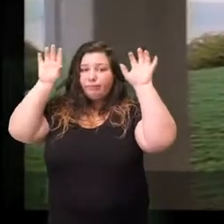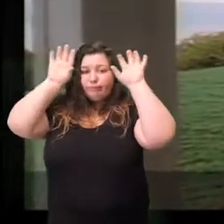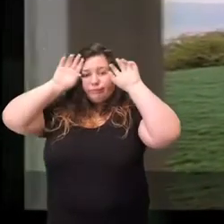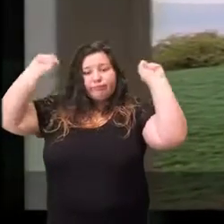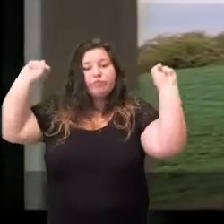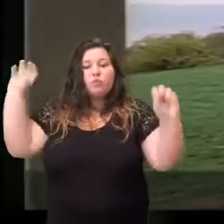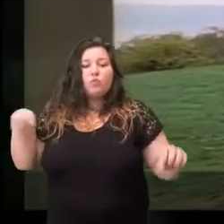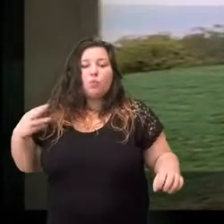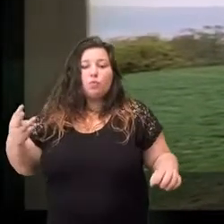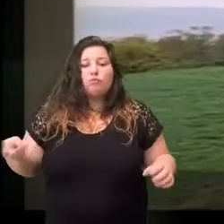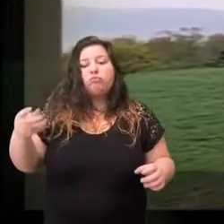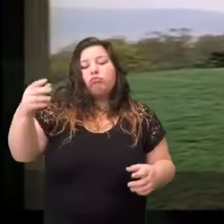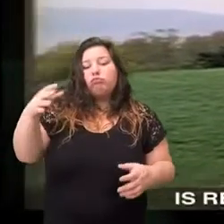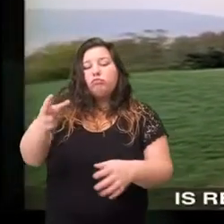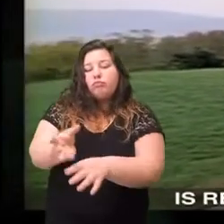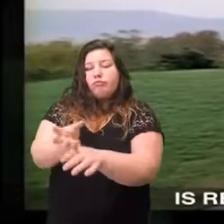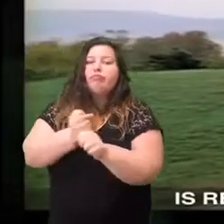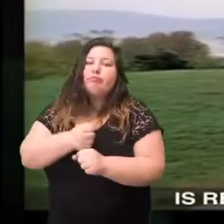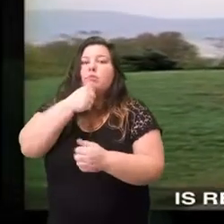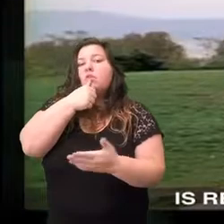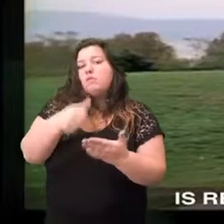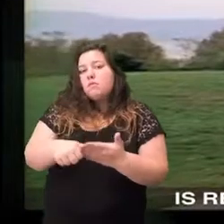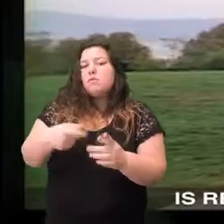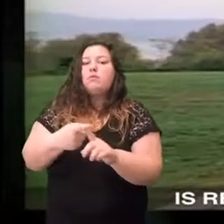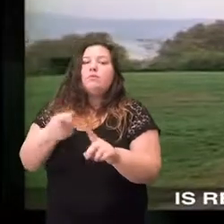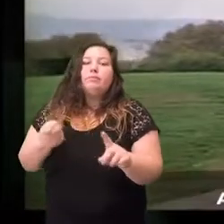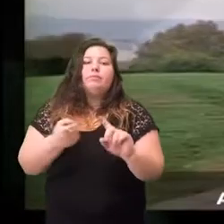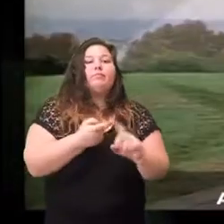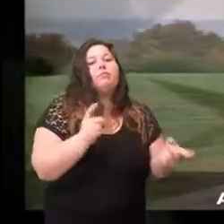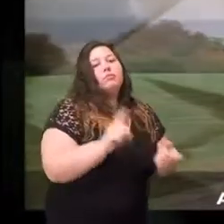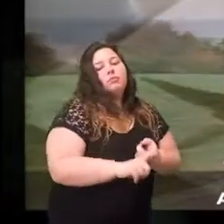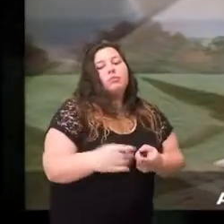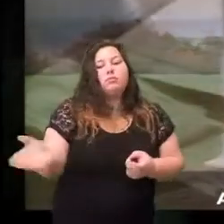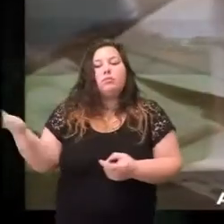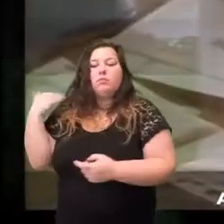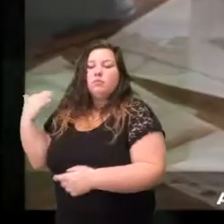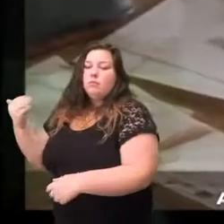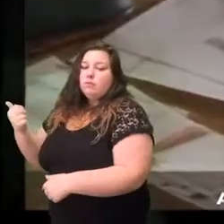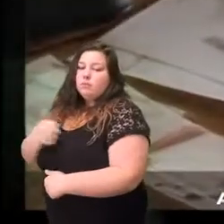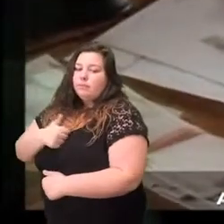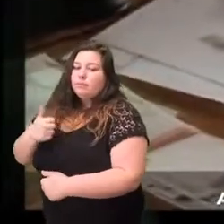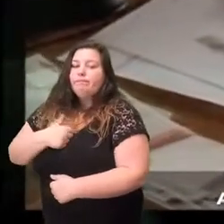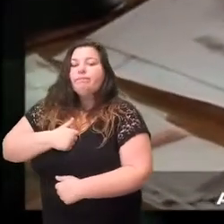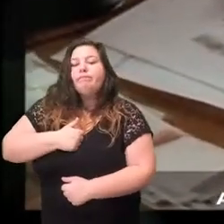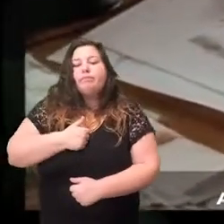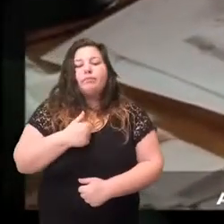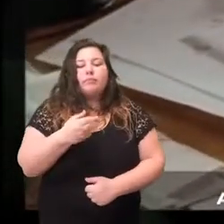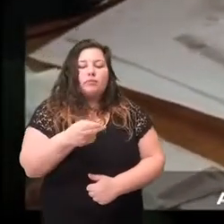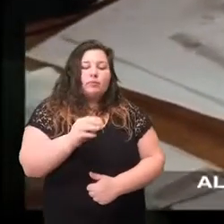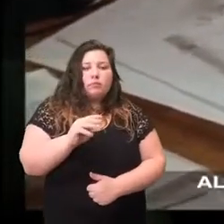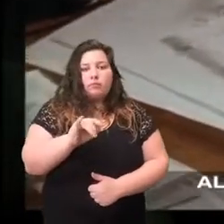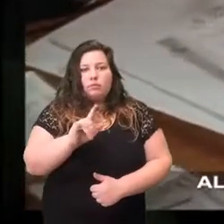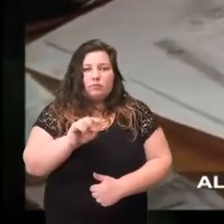at Mount Vernon George Washington is receiving a series of letters from friends and former military men